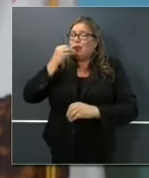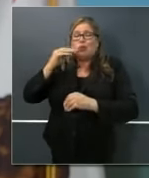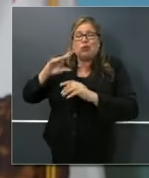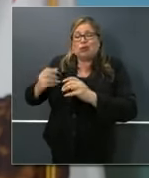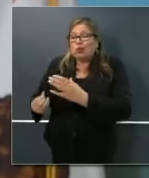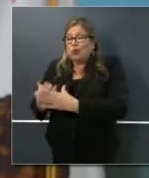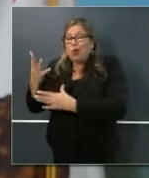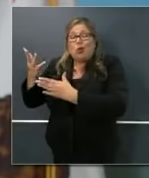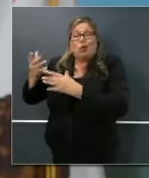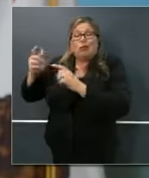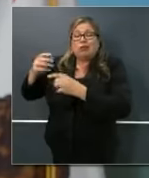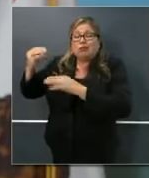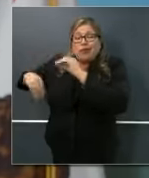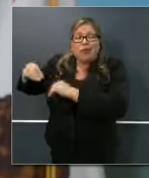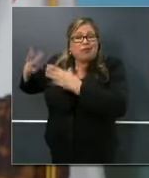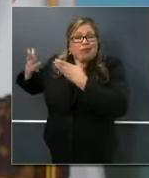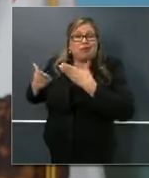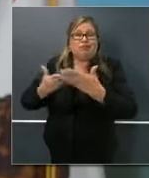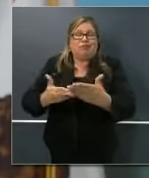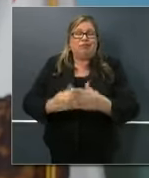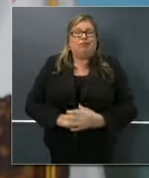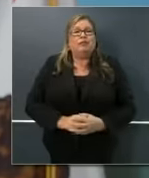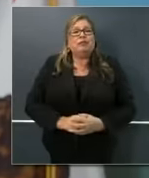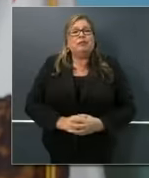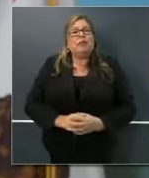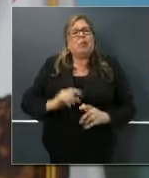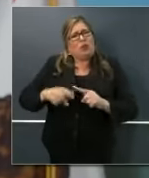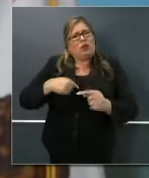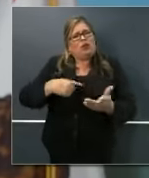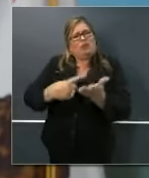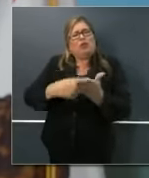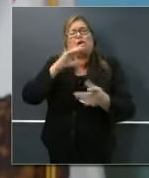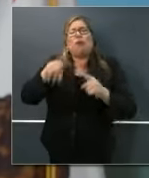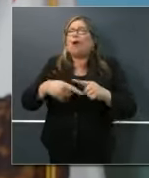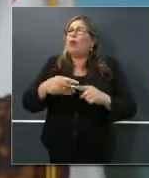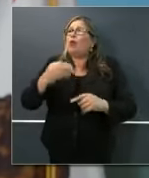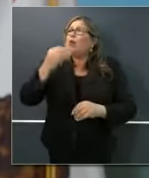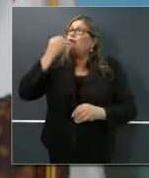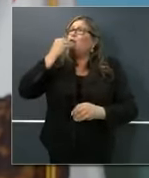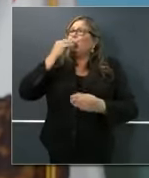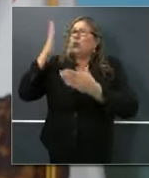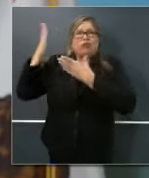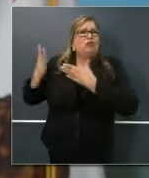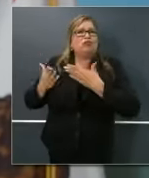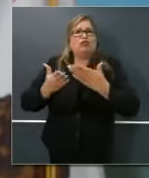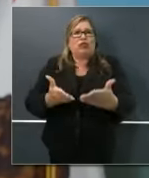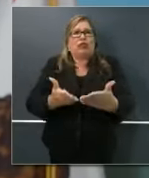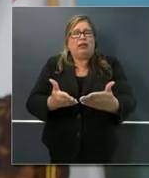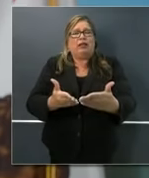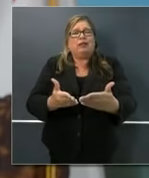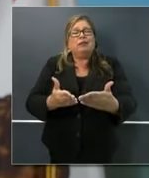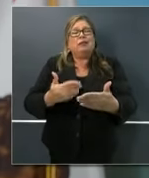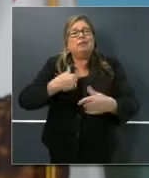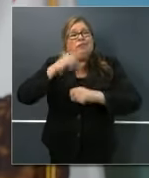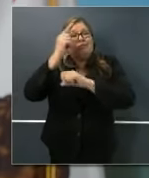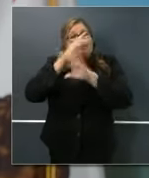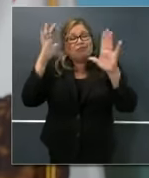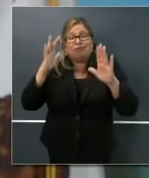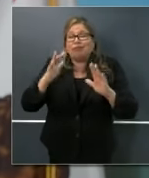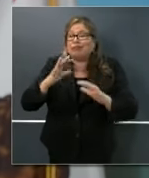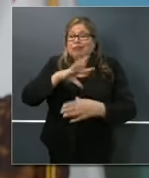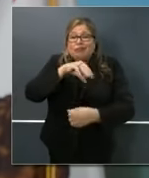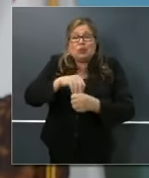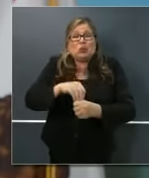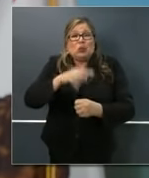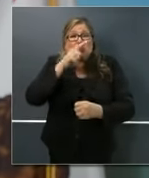state of California. When I speak of the food sector, when I think of terms of the food chain, I think about the people that grow